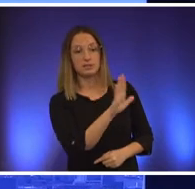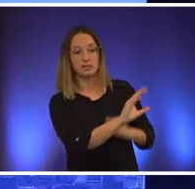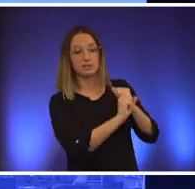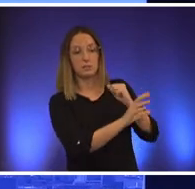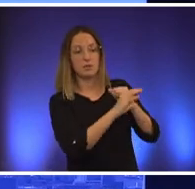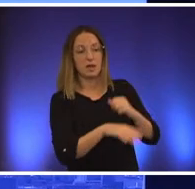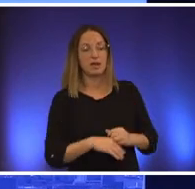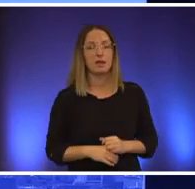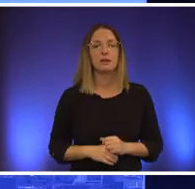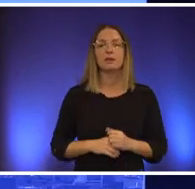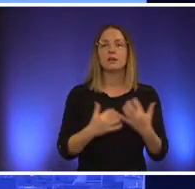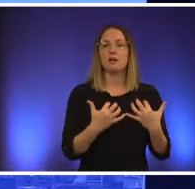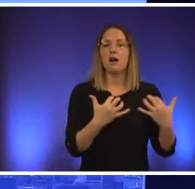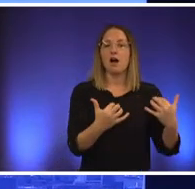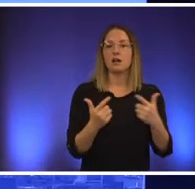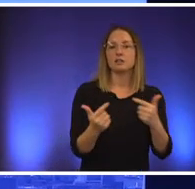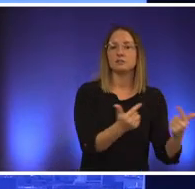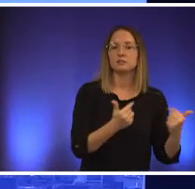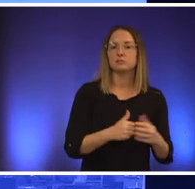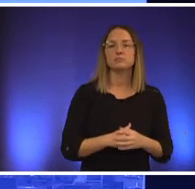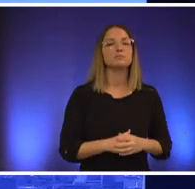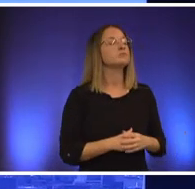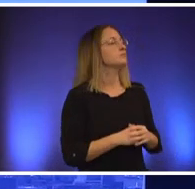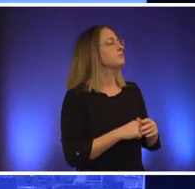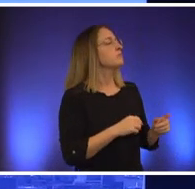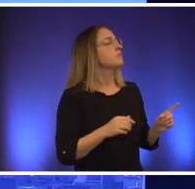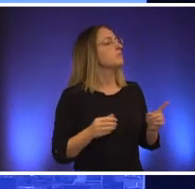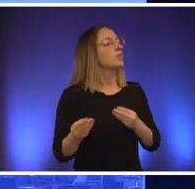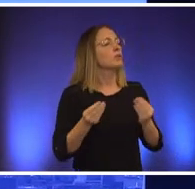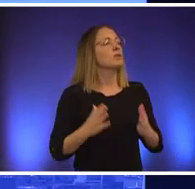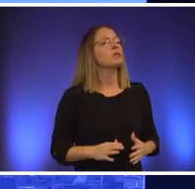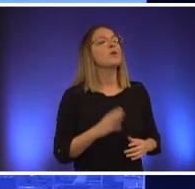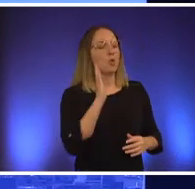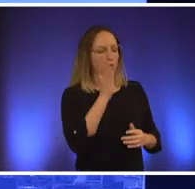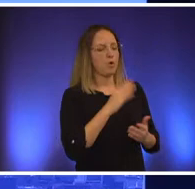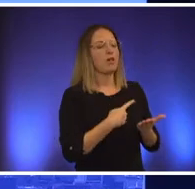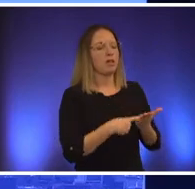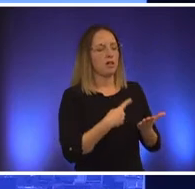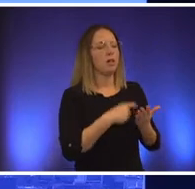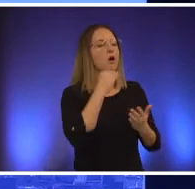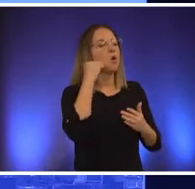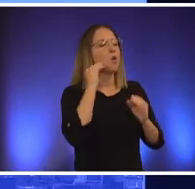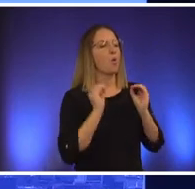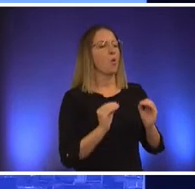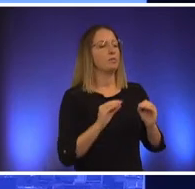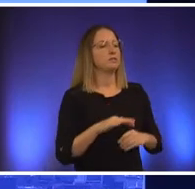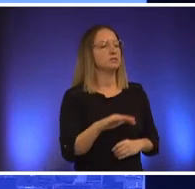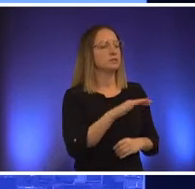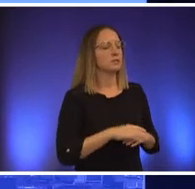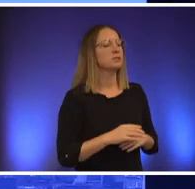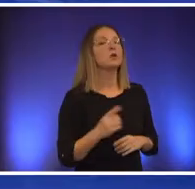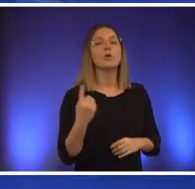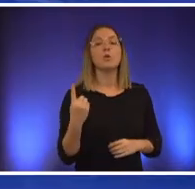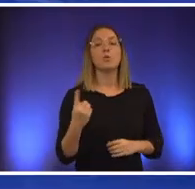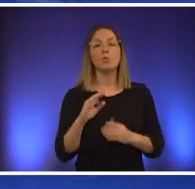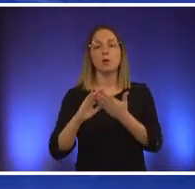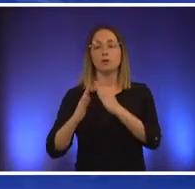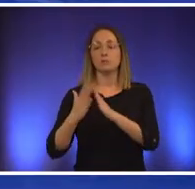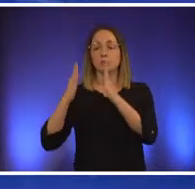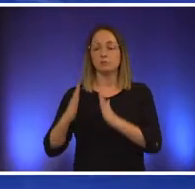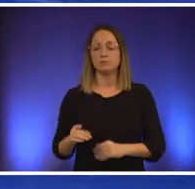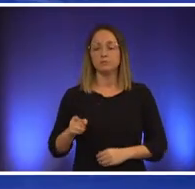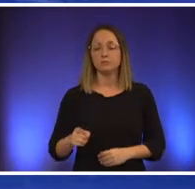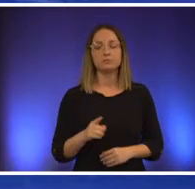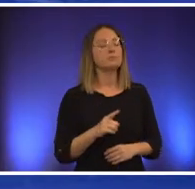we'll discuss homelessness we talked about affordability earlier and we have a question from one community member who says end the